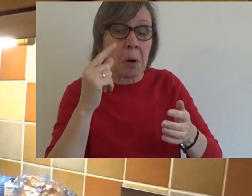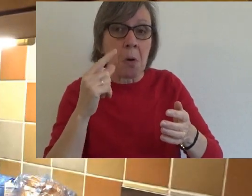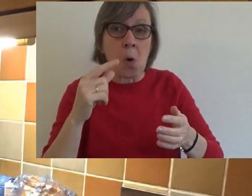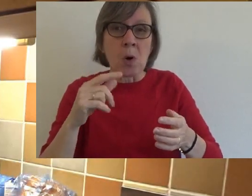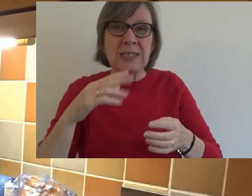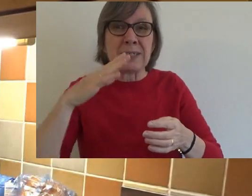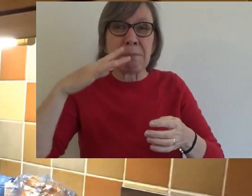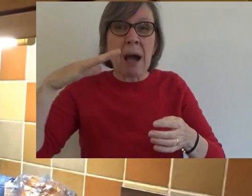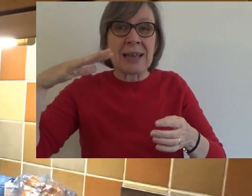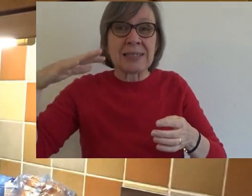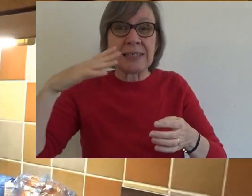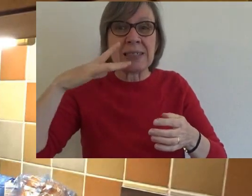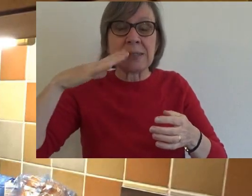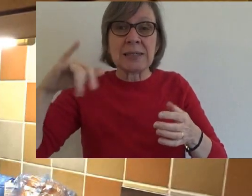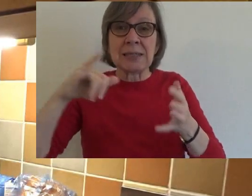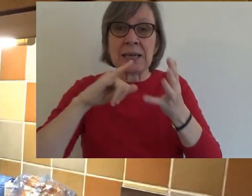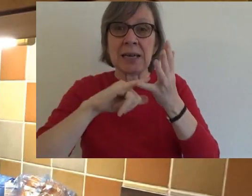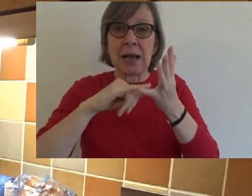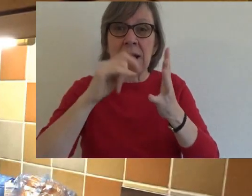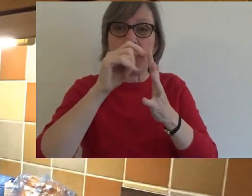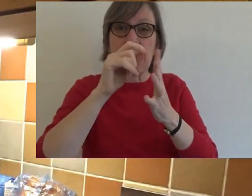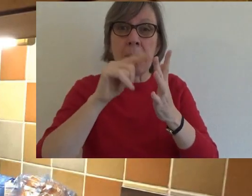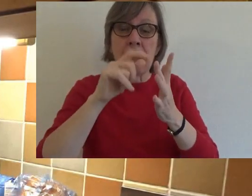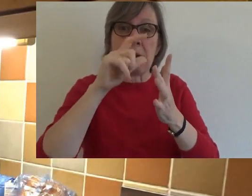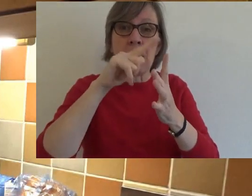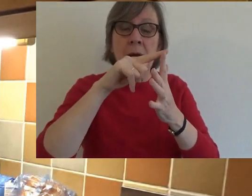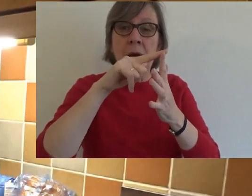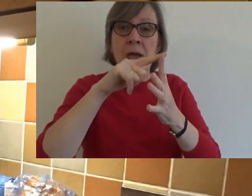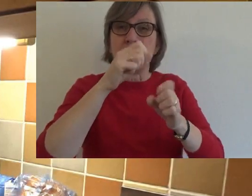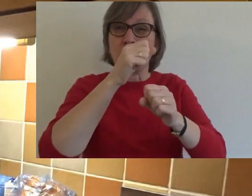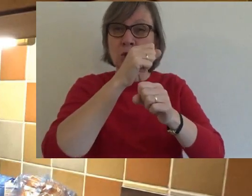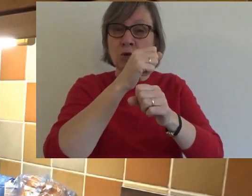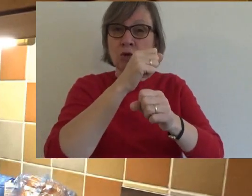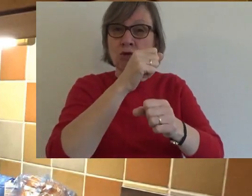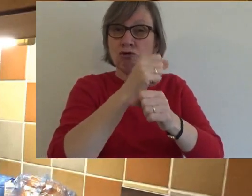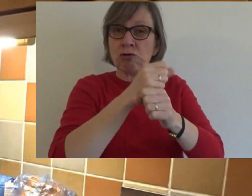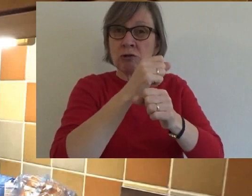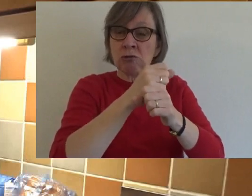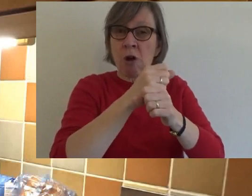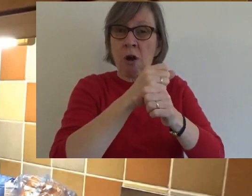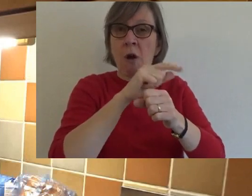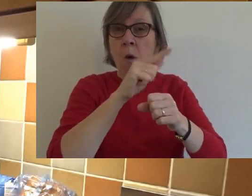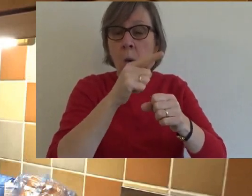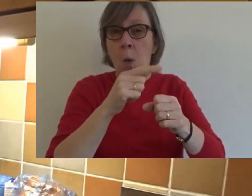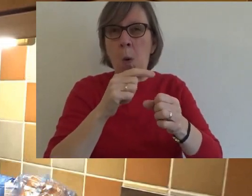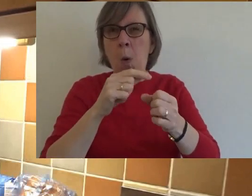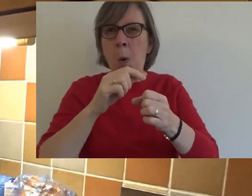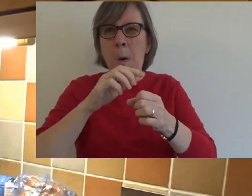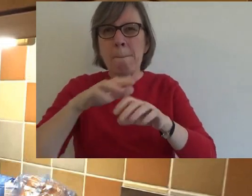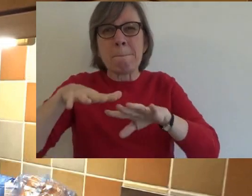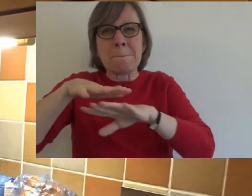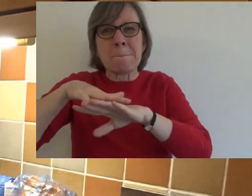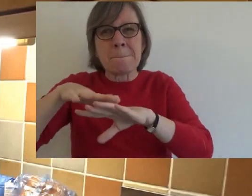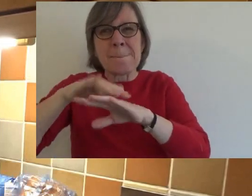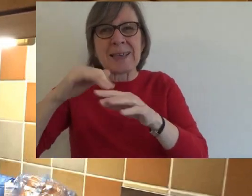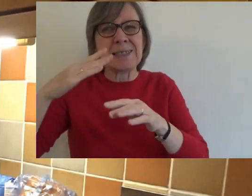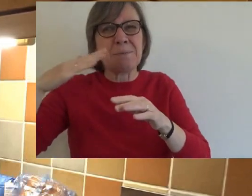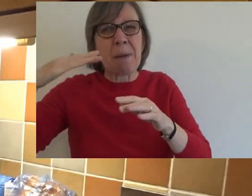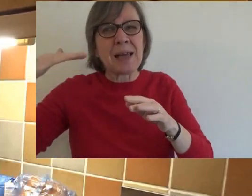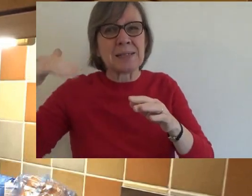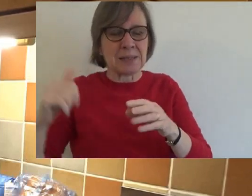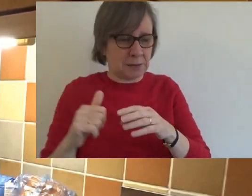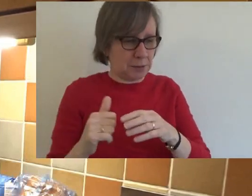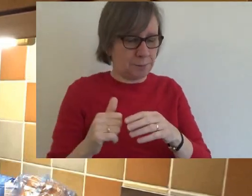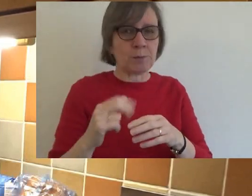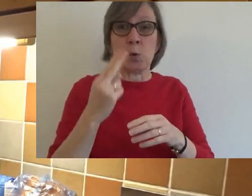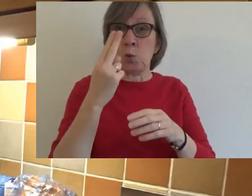Some gingerbread spice if you've got it. I haven't got that and I couldn't get it in our supermarkets. So I put mixed spice which is